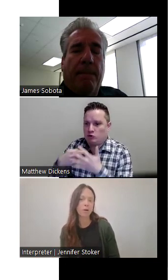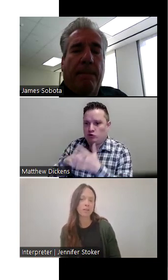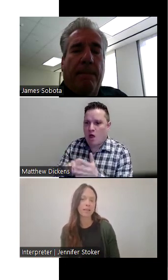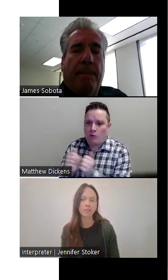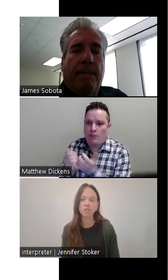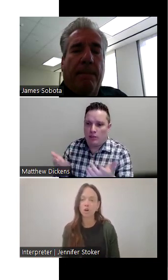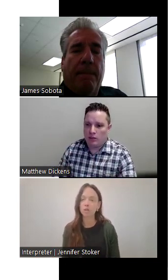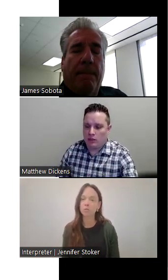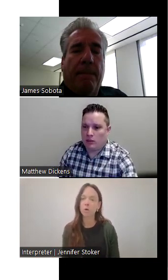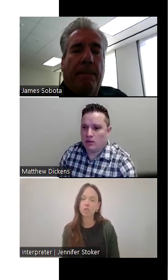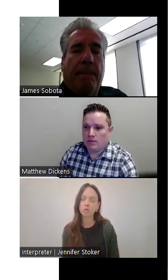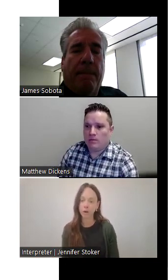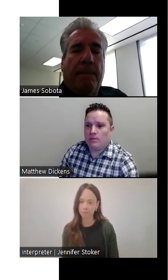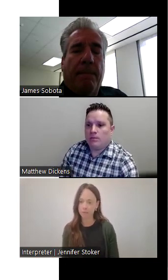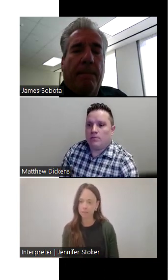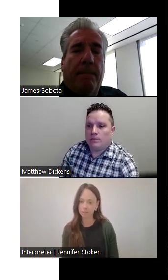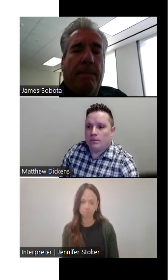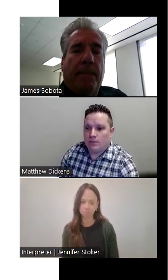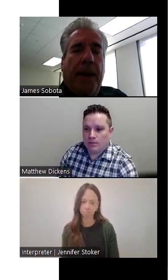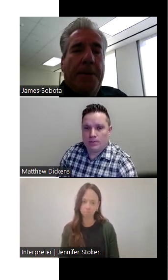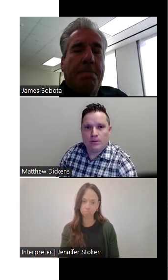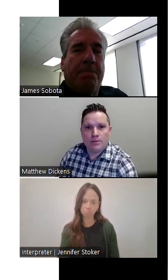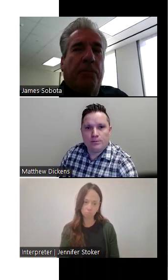go about getting started? What would you recommend?